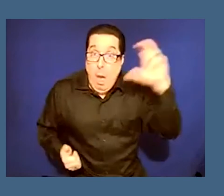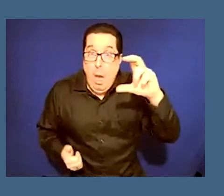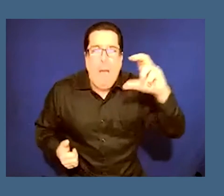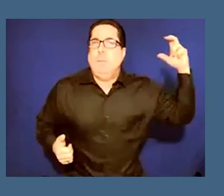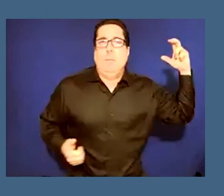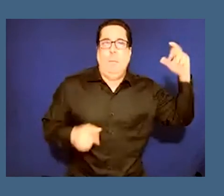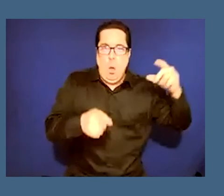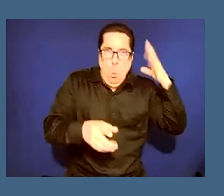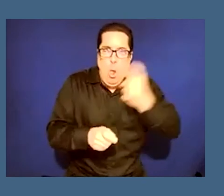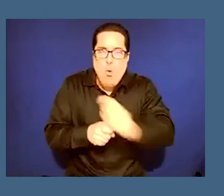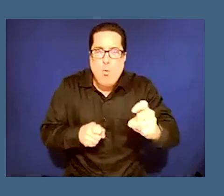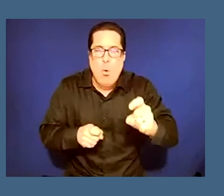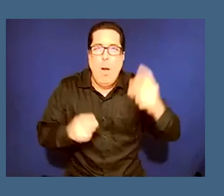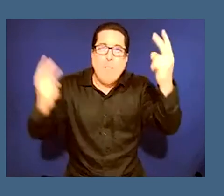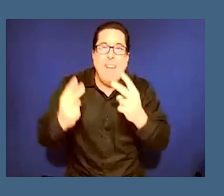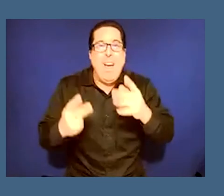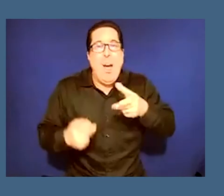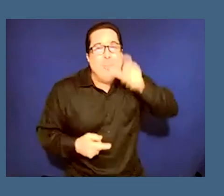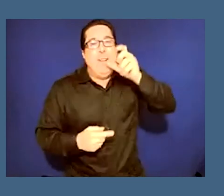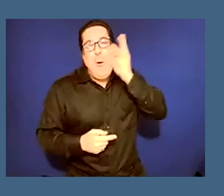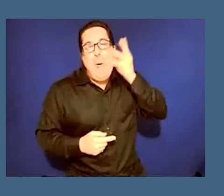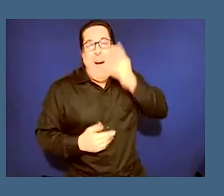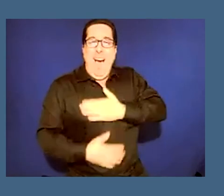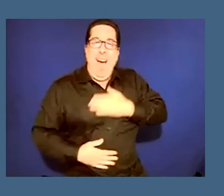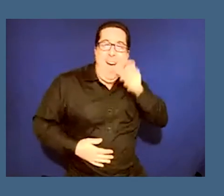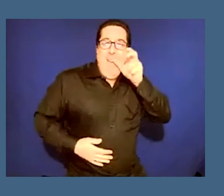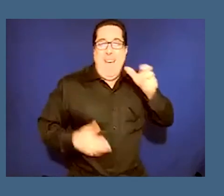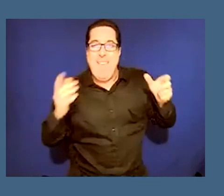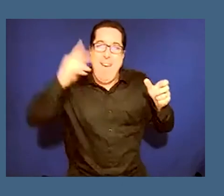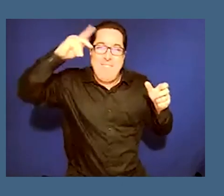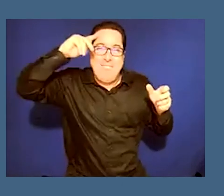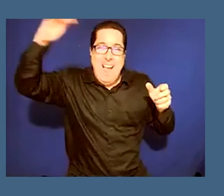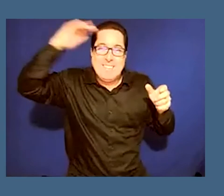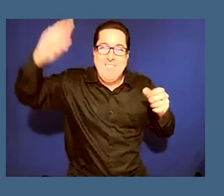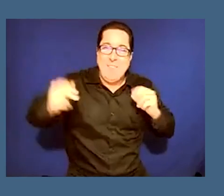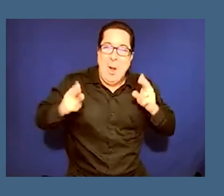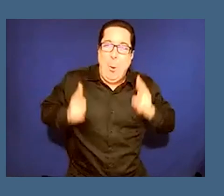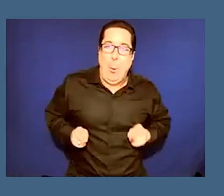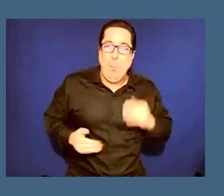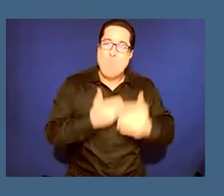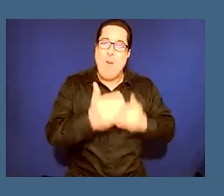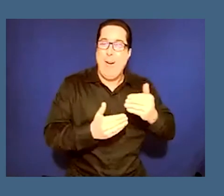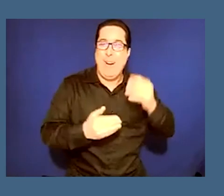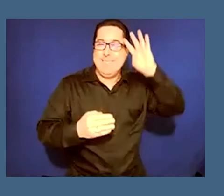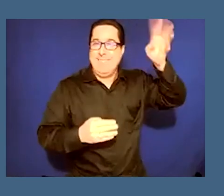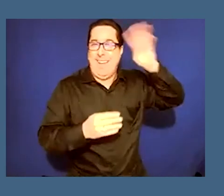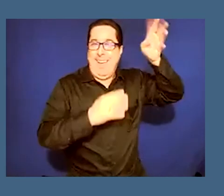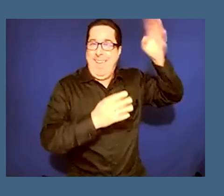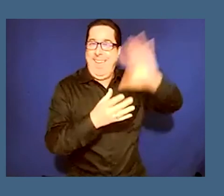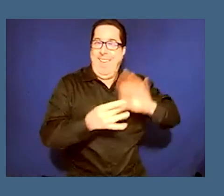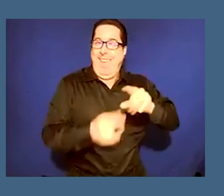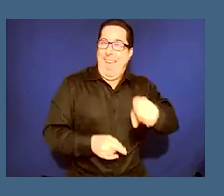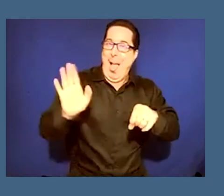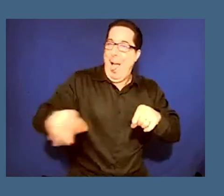guests drinking wine wanting to talk about philosophy of the human progress and then here is